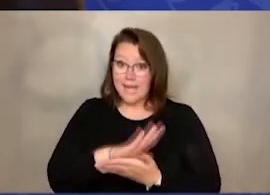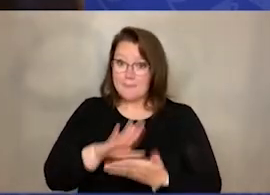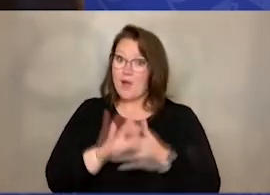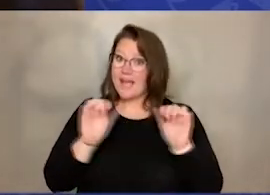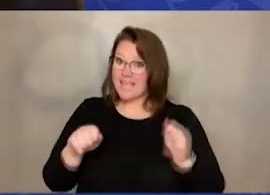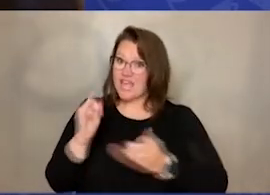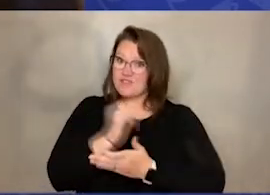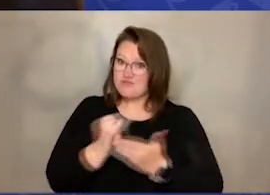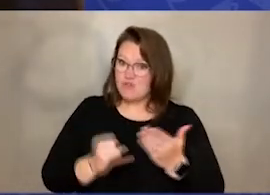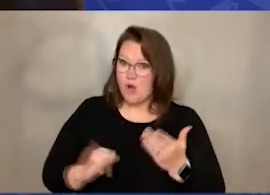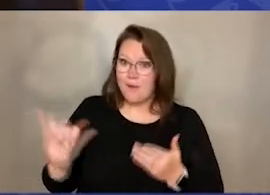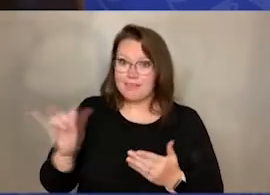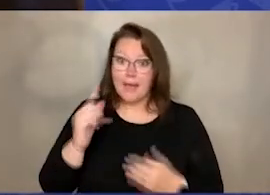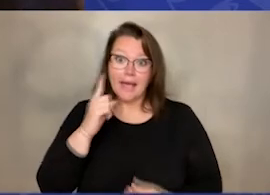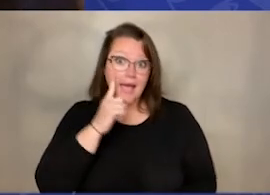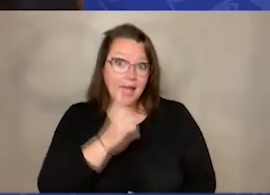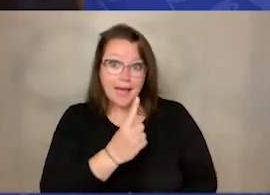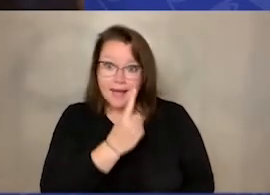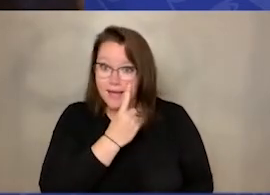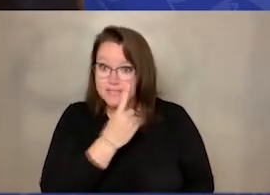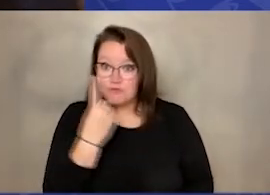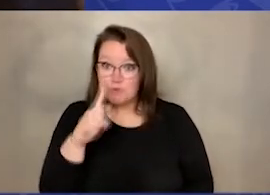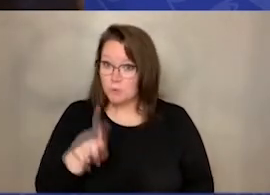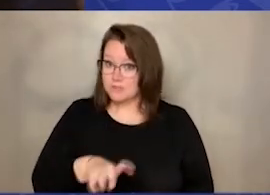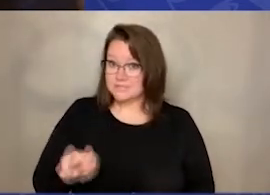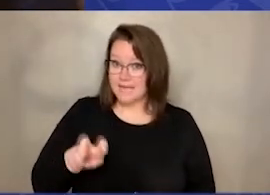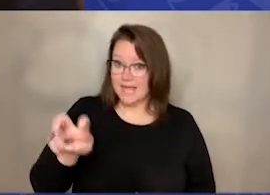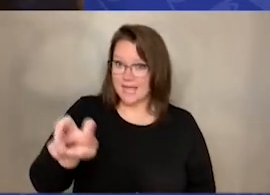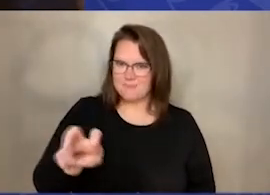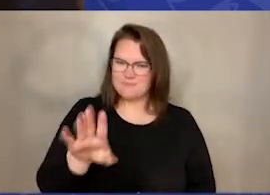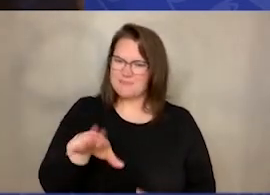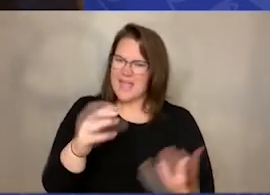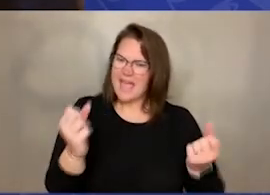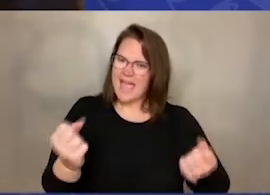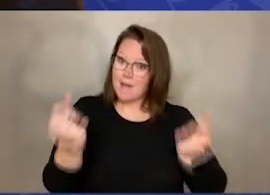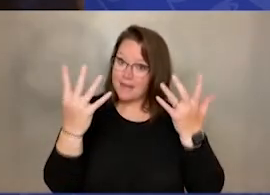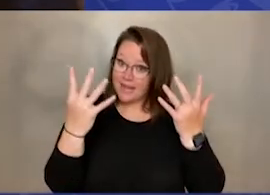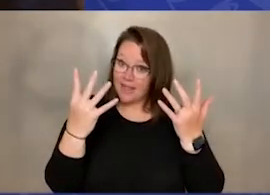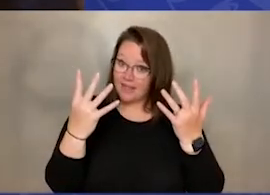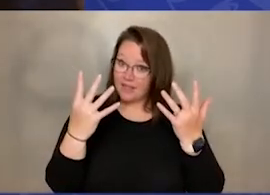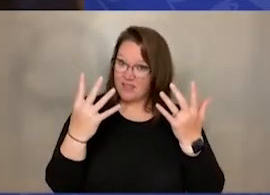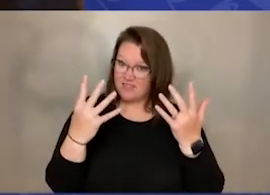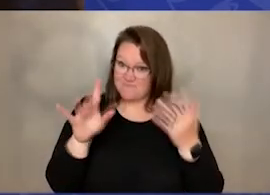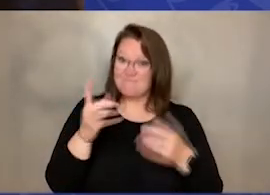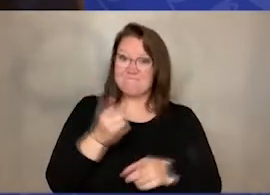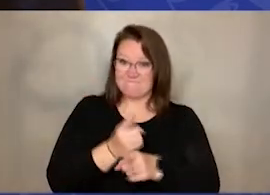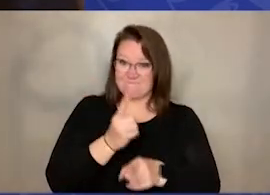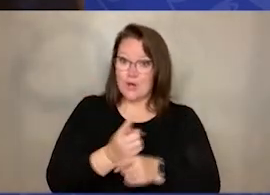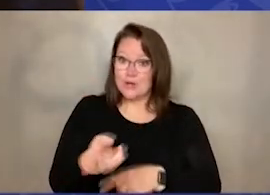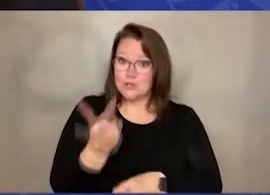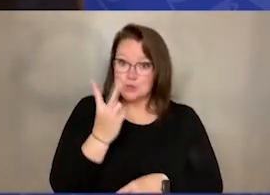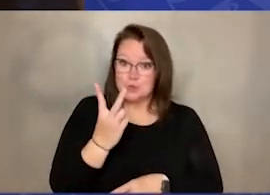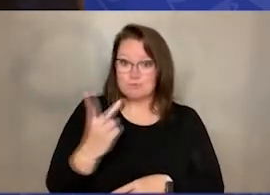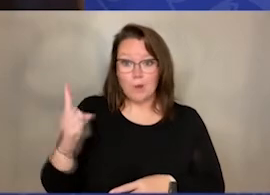like my snake eyes. How many eyes do snakes have? That's right, they have two.